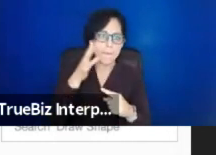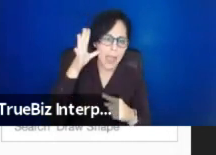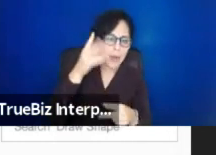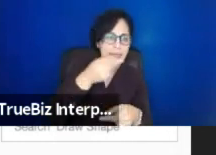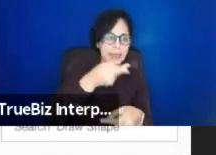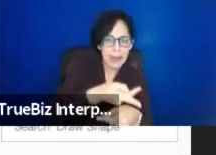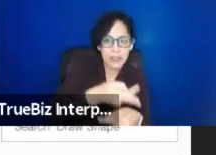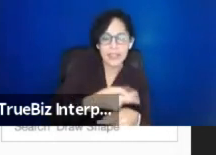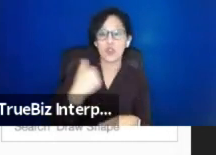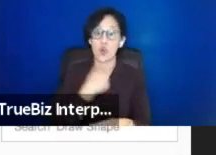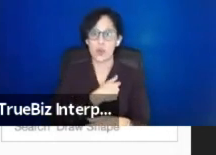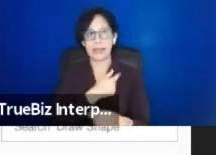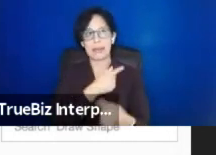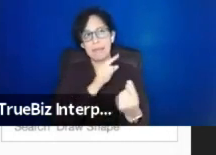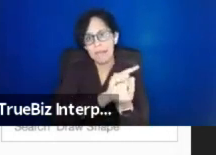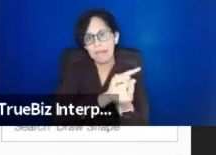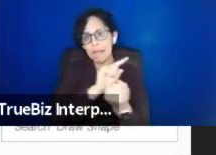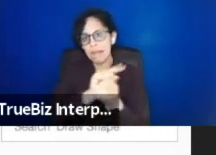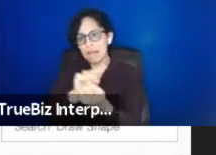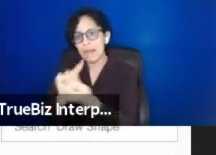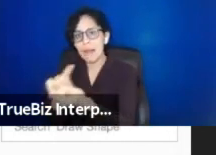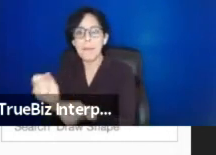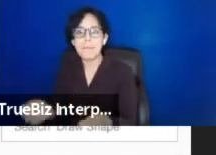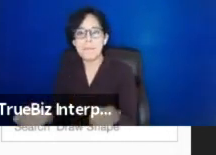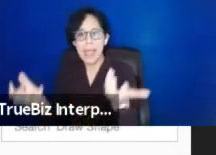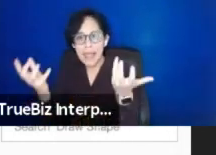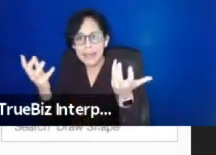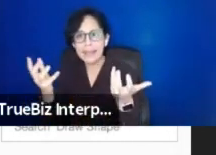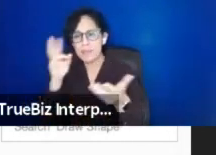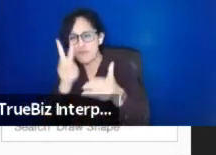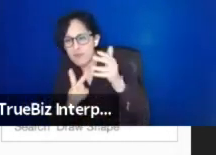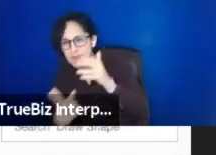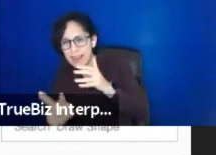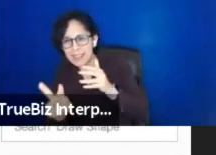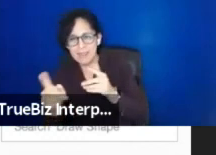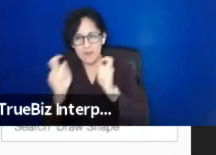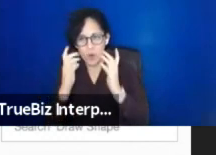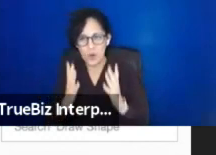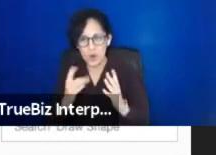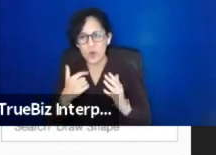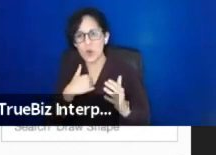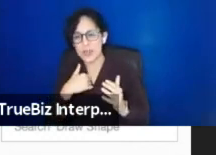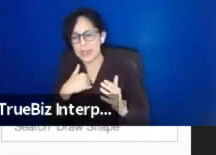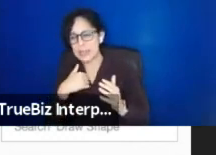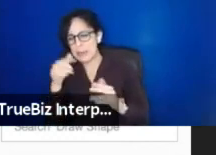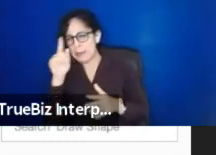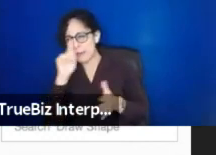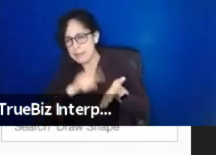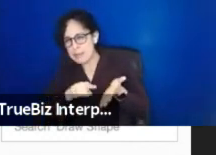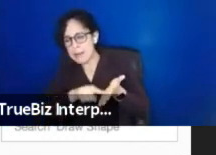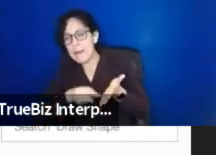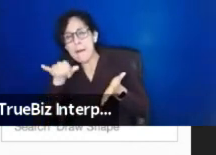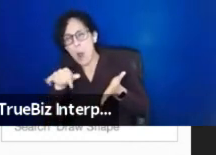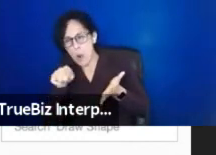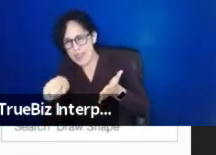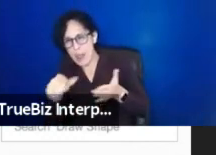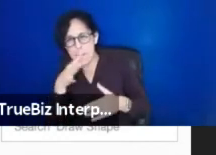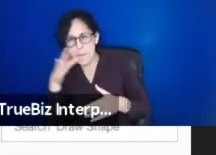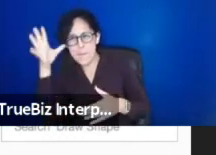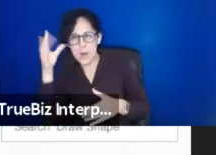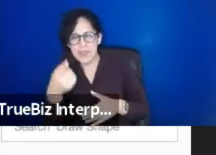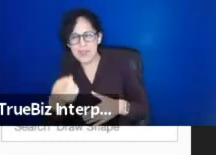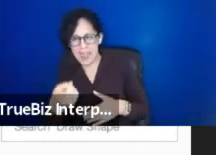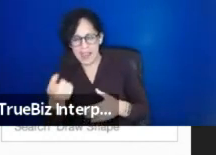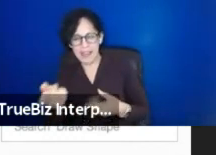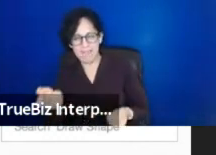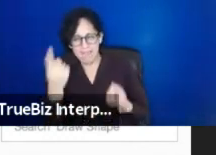we went to a lot, like our prospective donor list, we really singled out, oh, these people are parents, so they'll understand the struggle, they're working